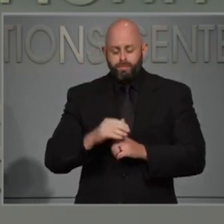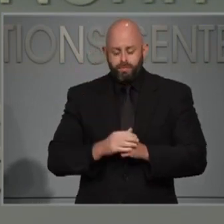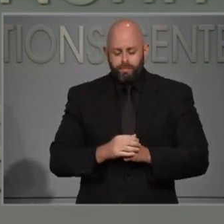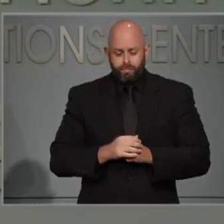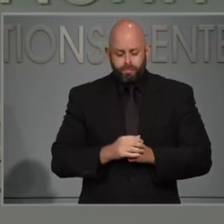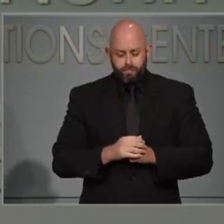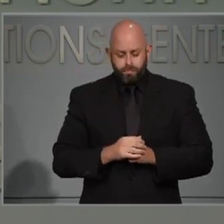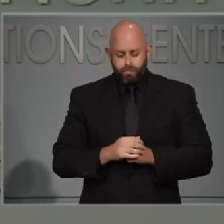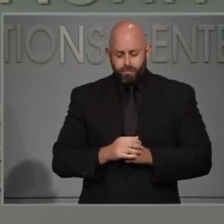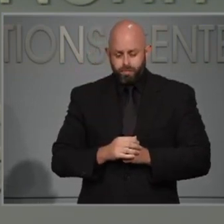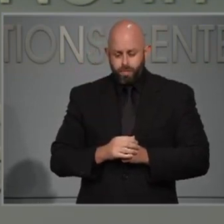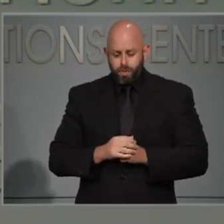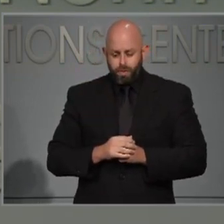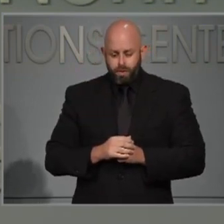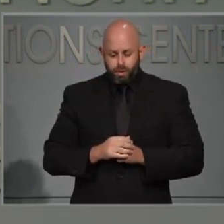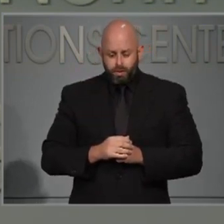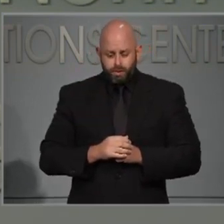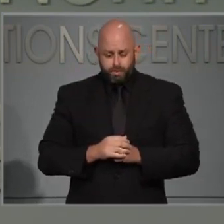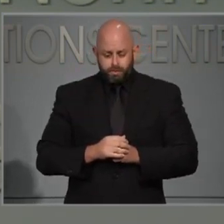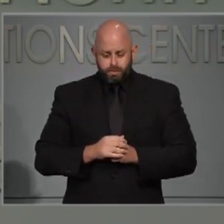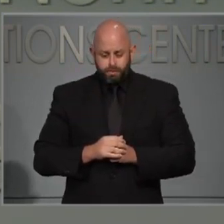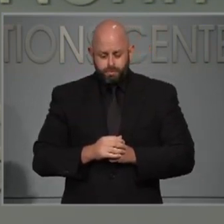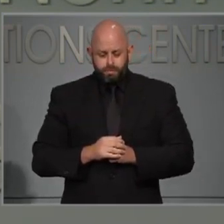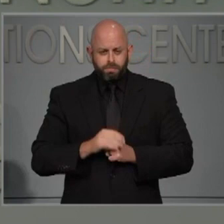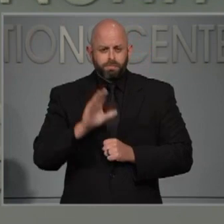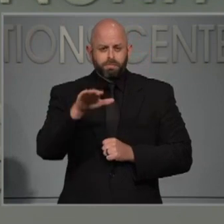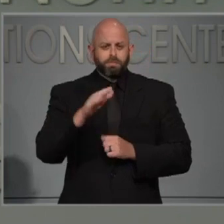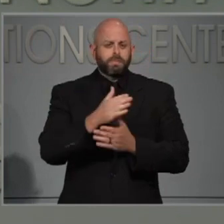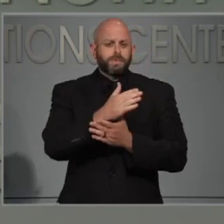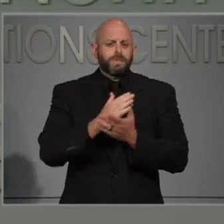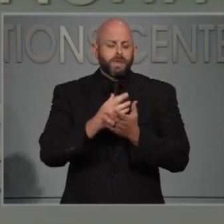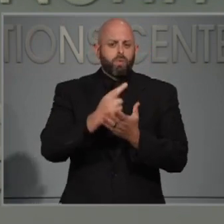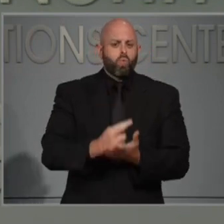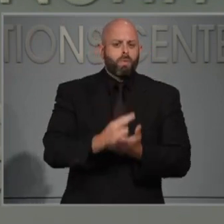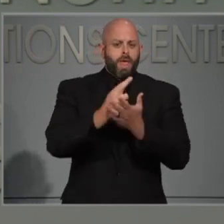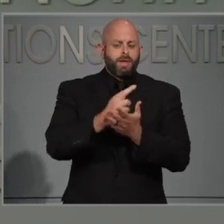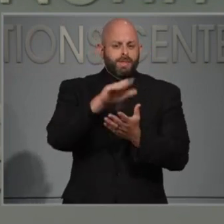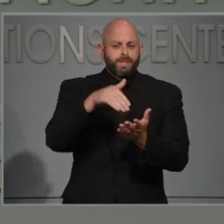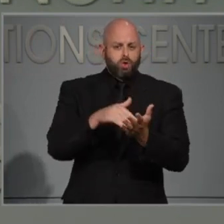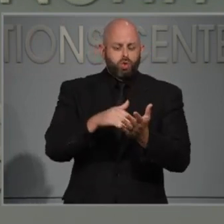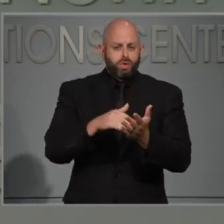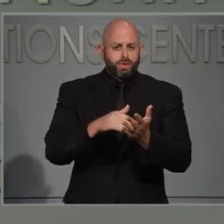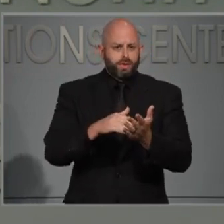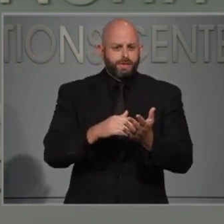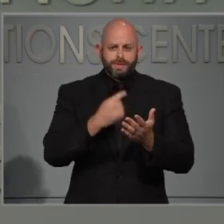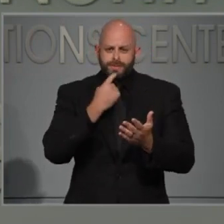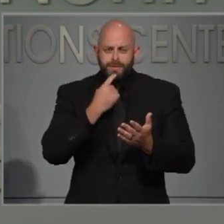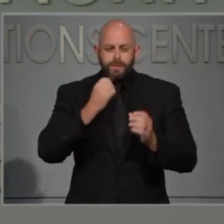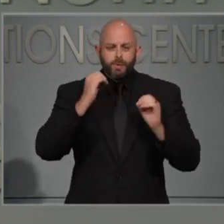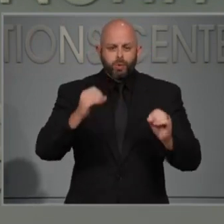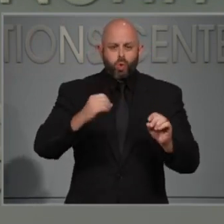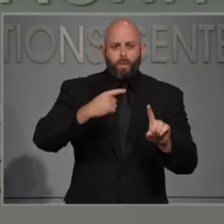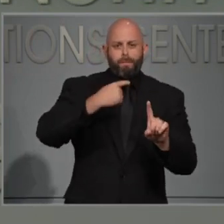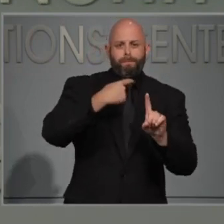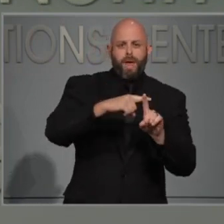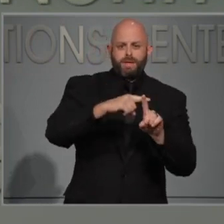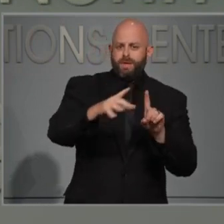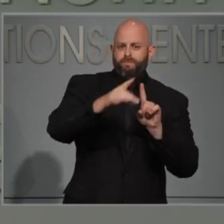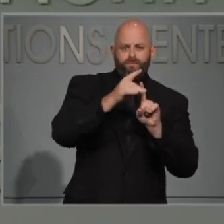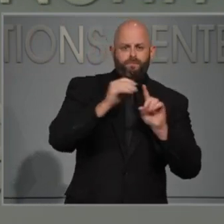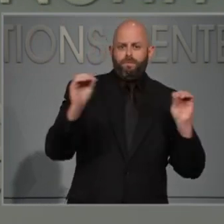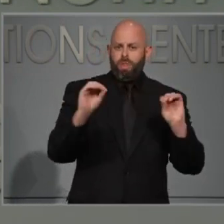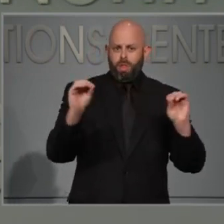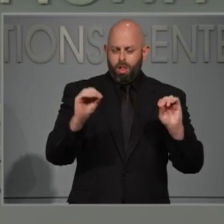rehabilitation facilities that have, they claim to have no positive cases. And I want to be clear, I understand that you've got a plan to test